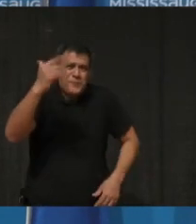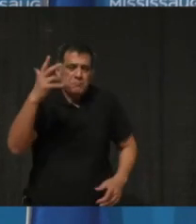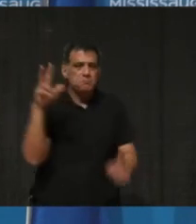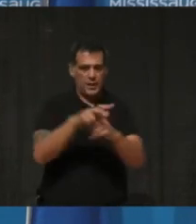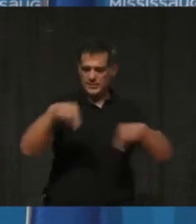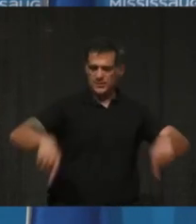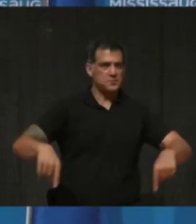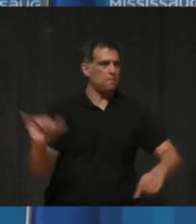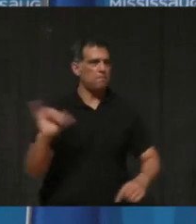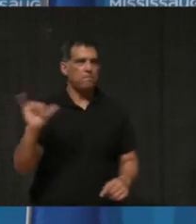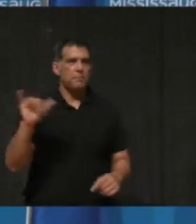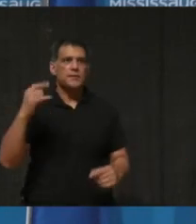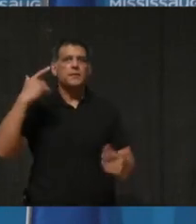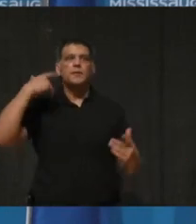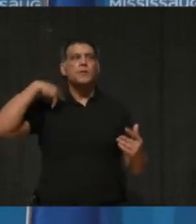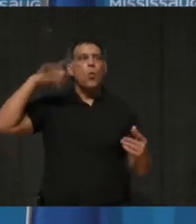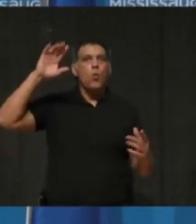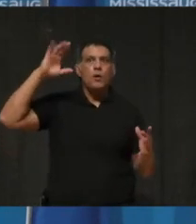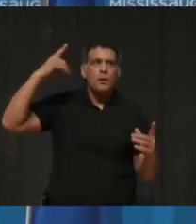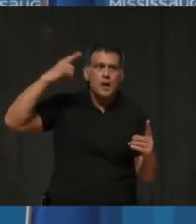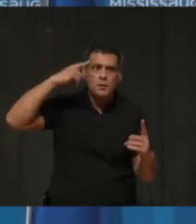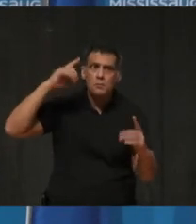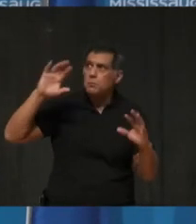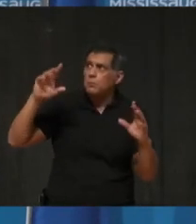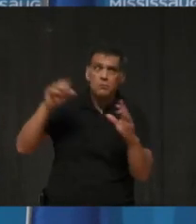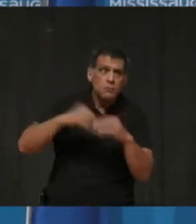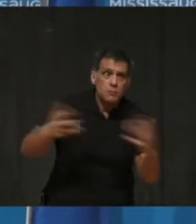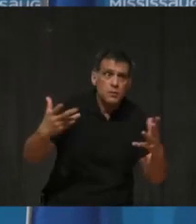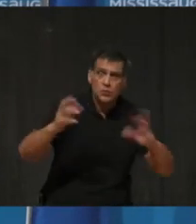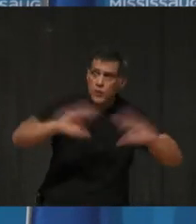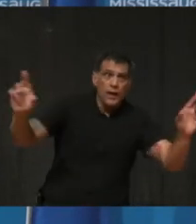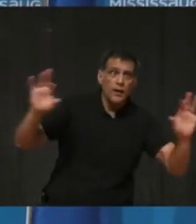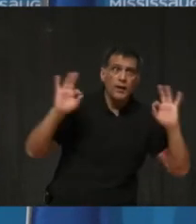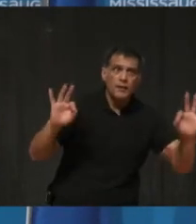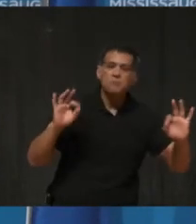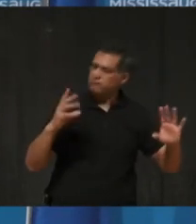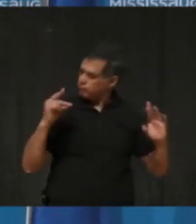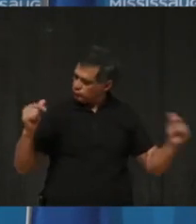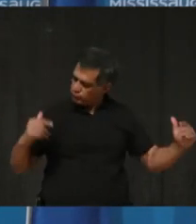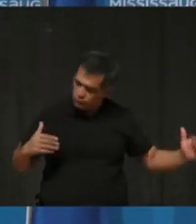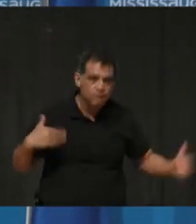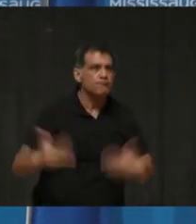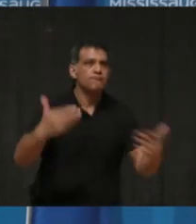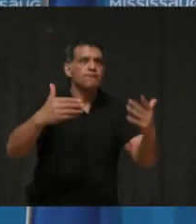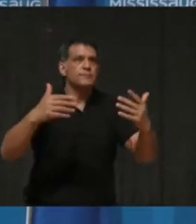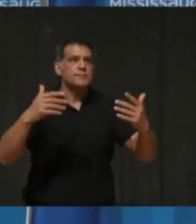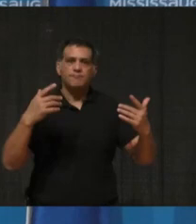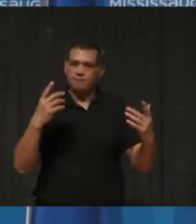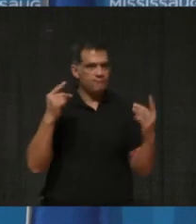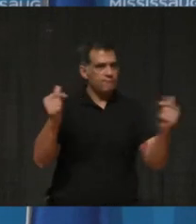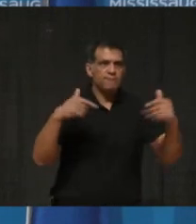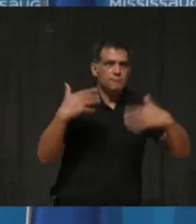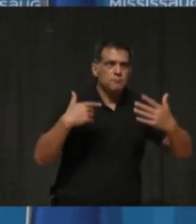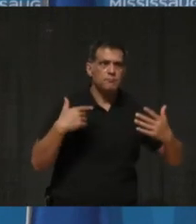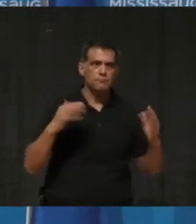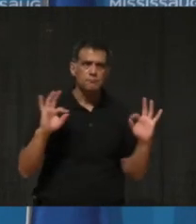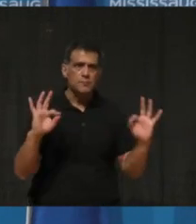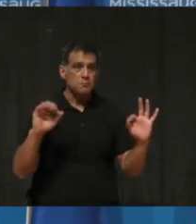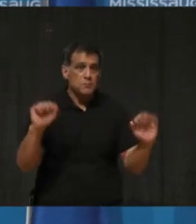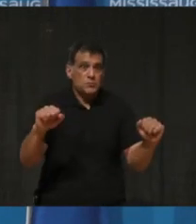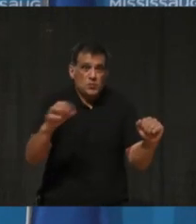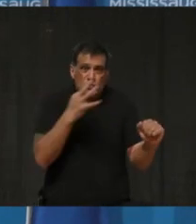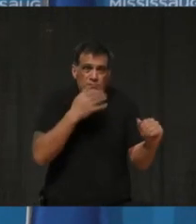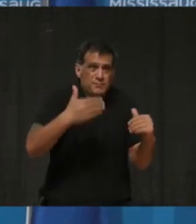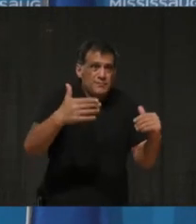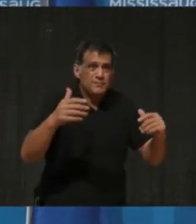we are anticipating that if the supply is available, we are going to try to get through every priority population as quickly and quickly as possible. In terms of a